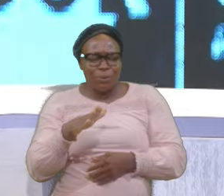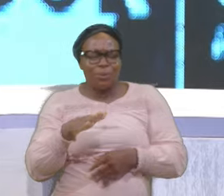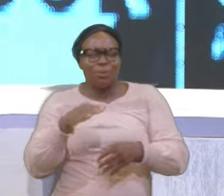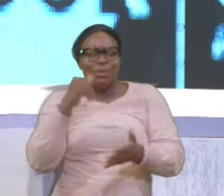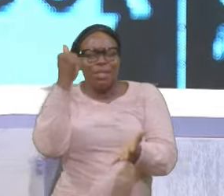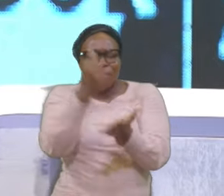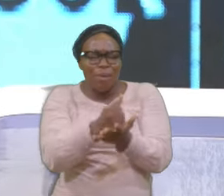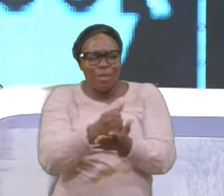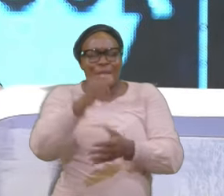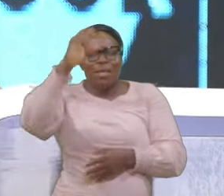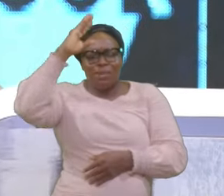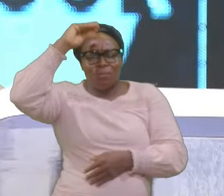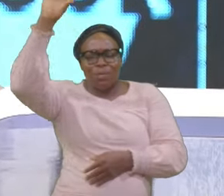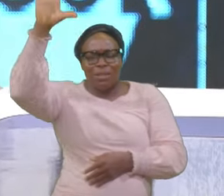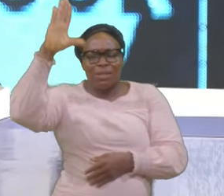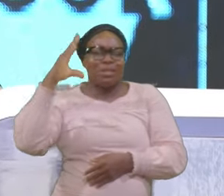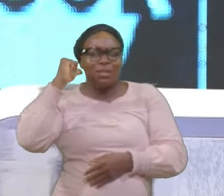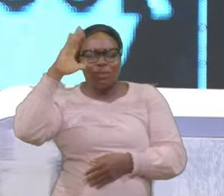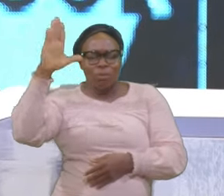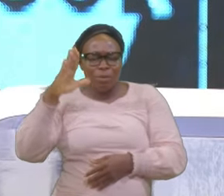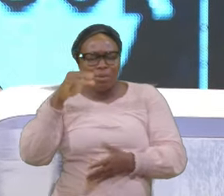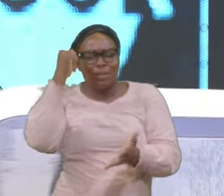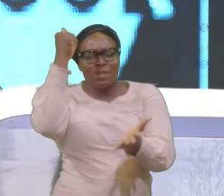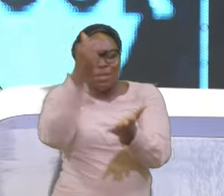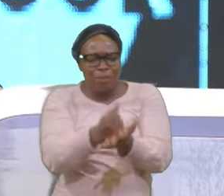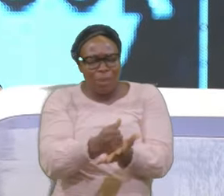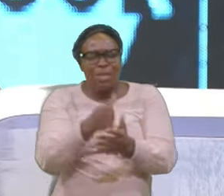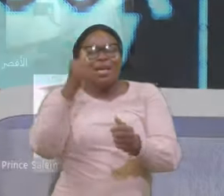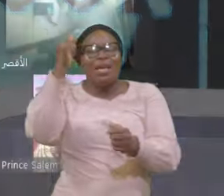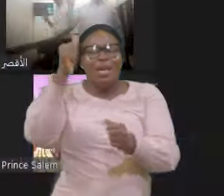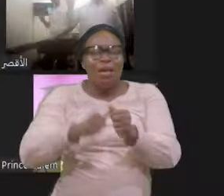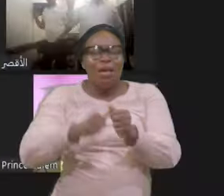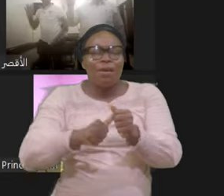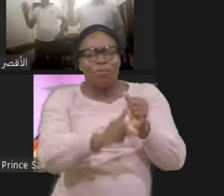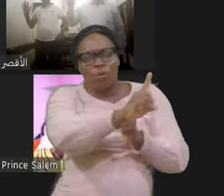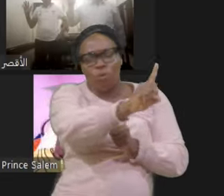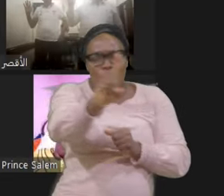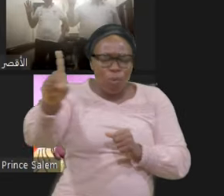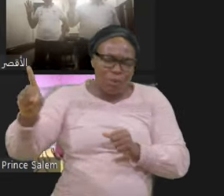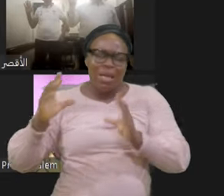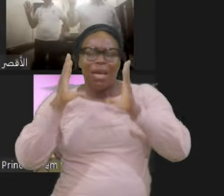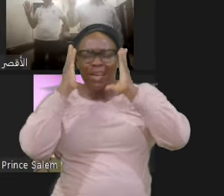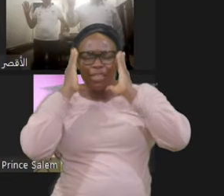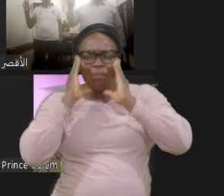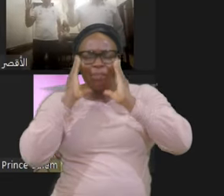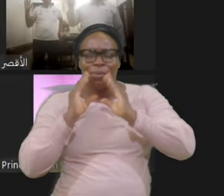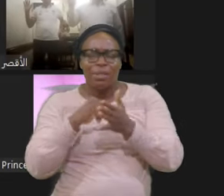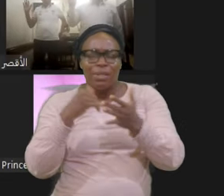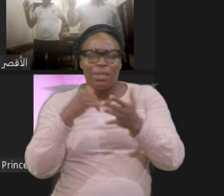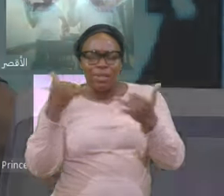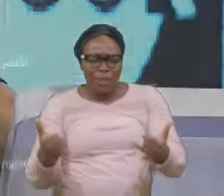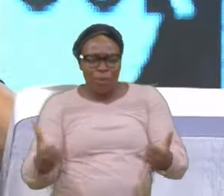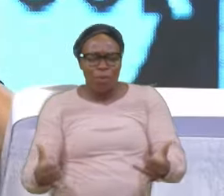And The Papa Everyone To Experience That Healing Right Now To The Right